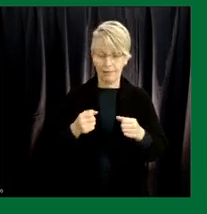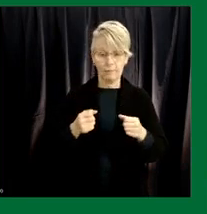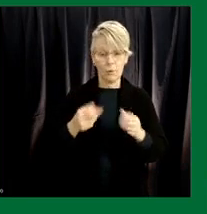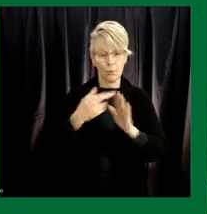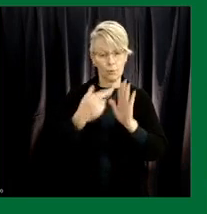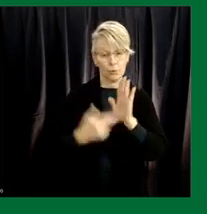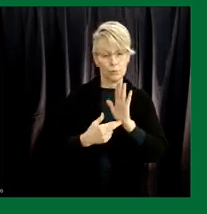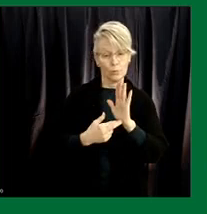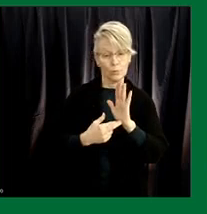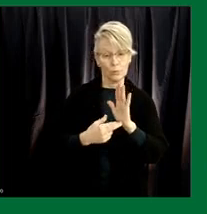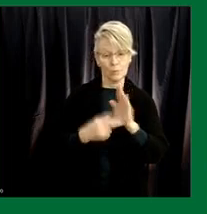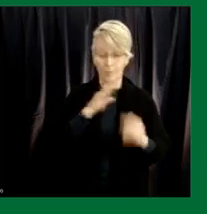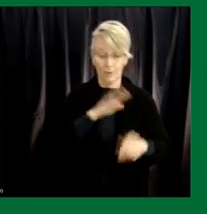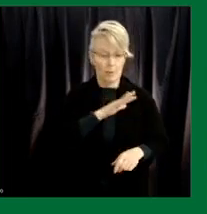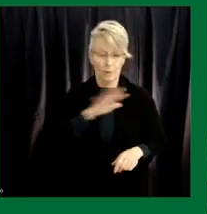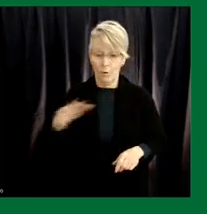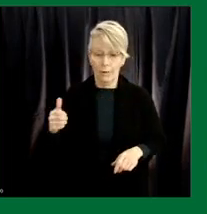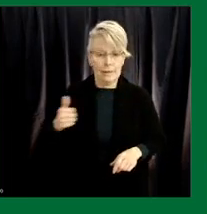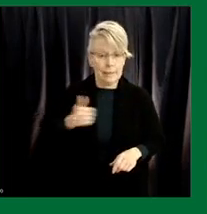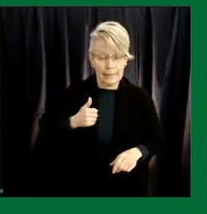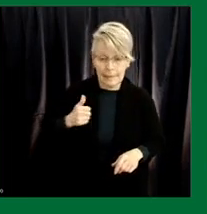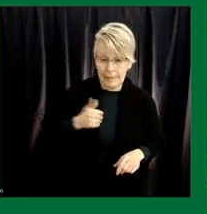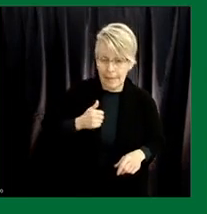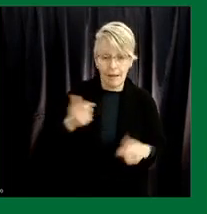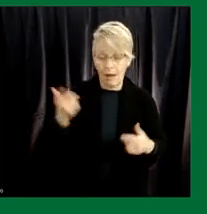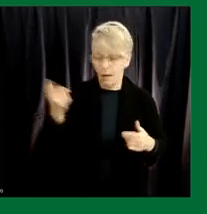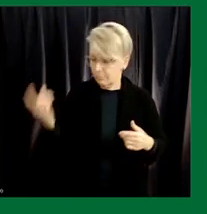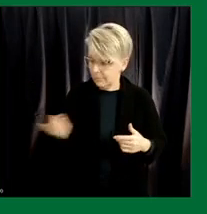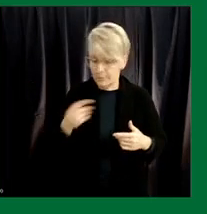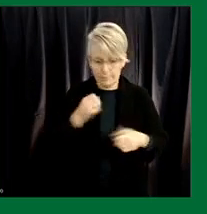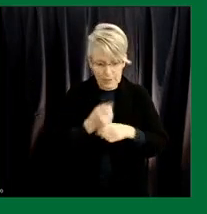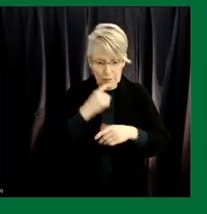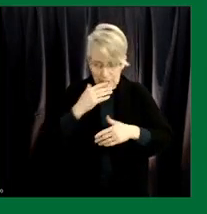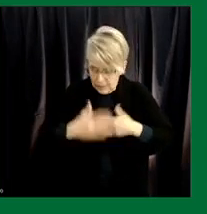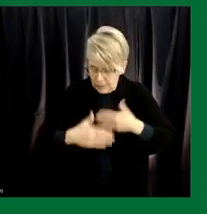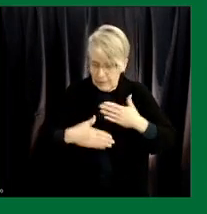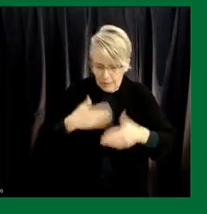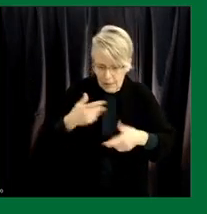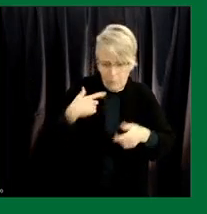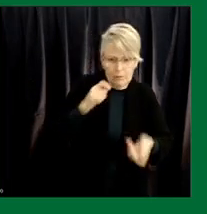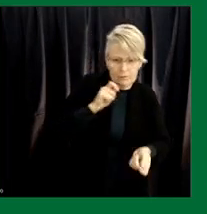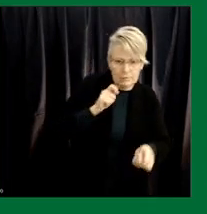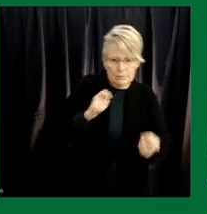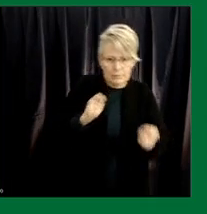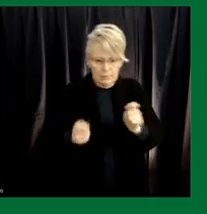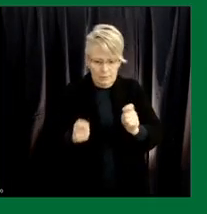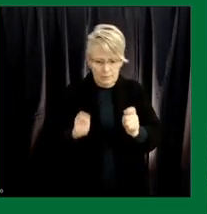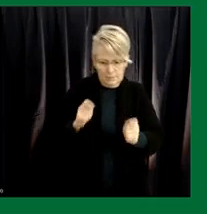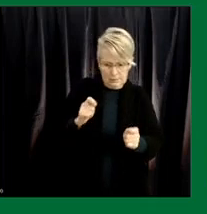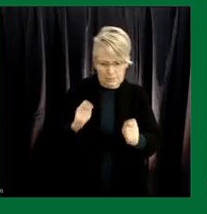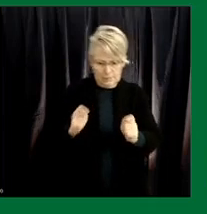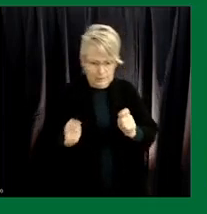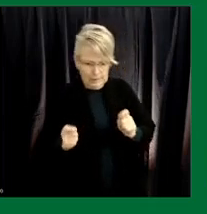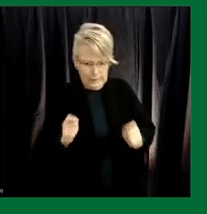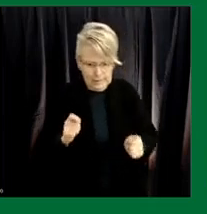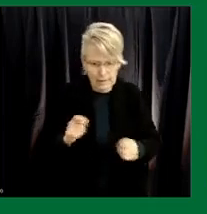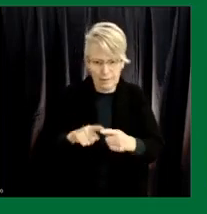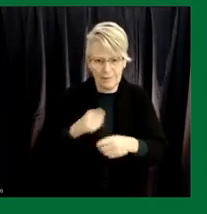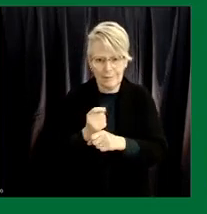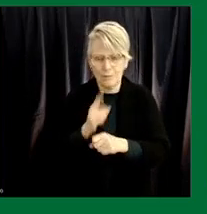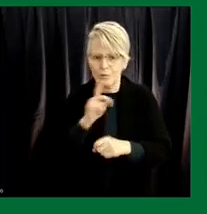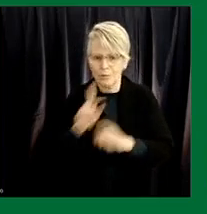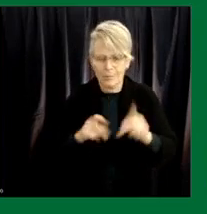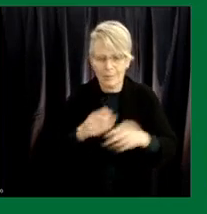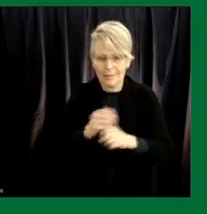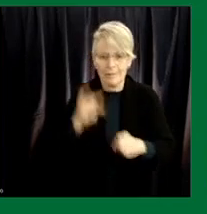of us in canada reviewing our public health measures to see what adjustments do we need to make for variants of concern we've obviously seen in the uk